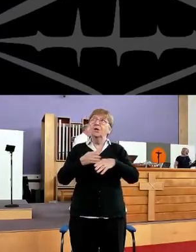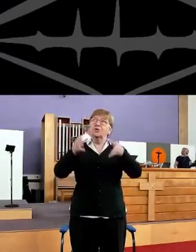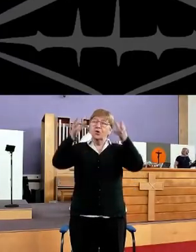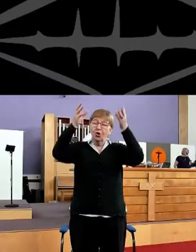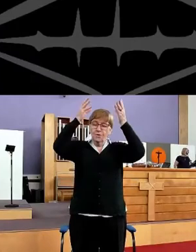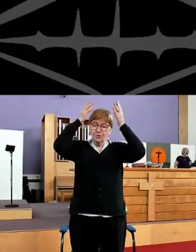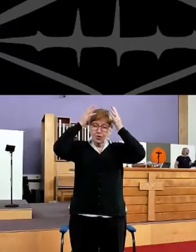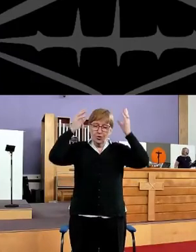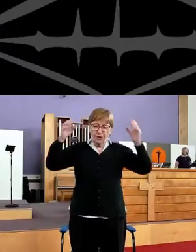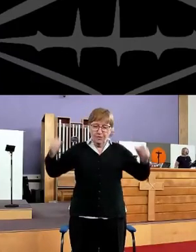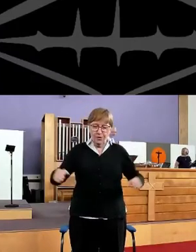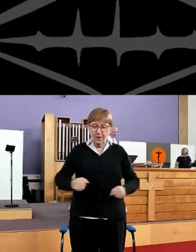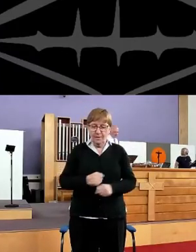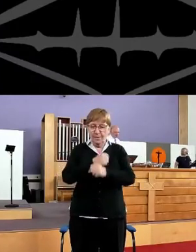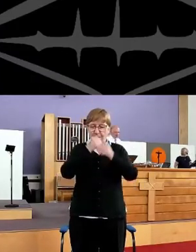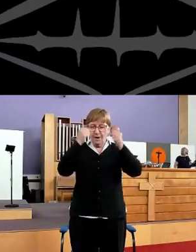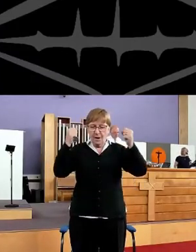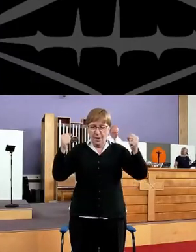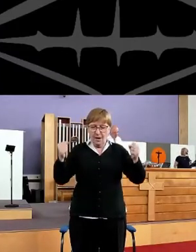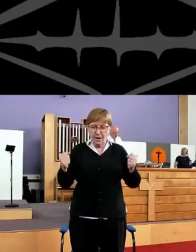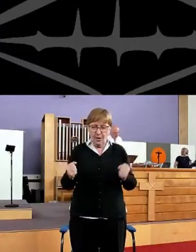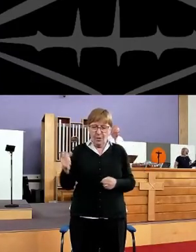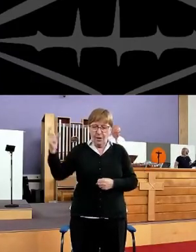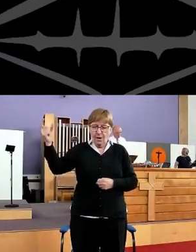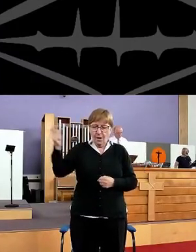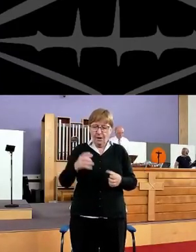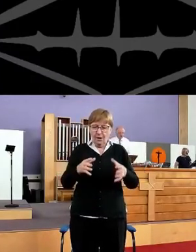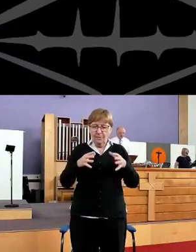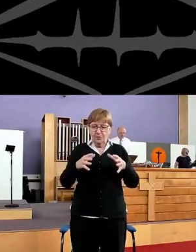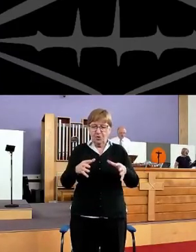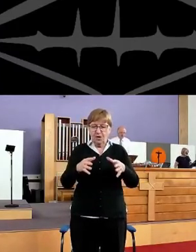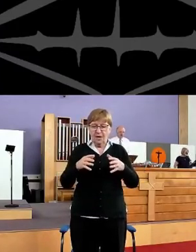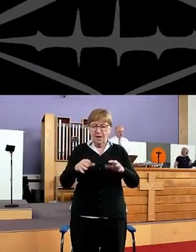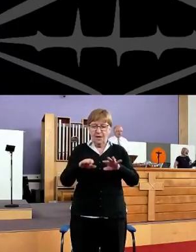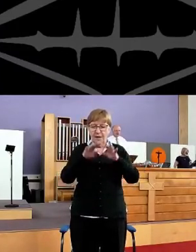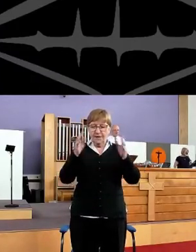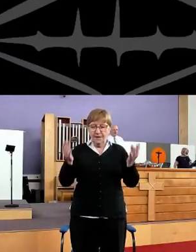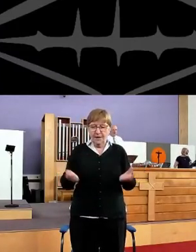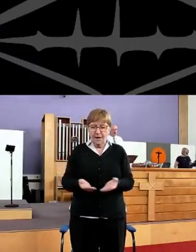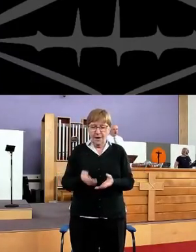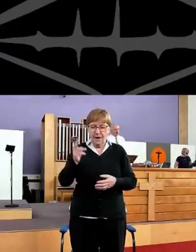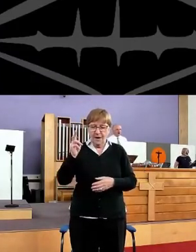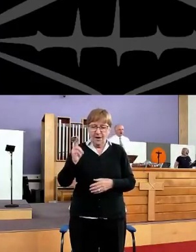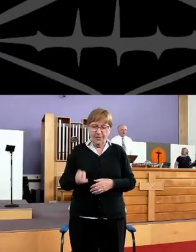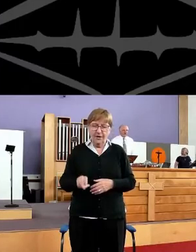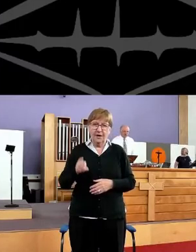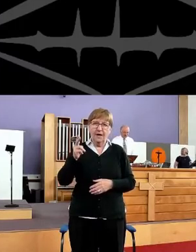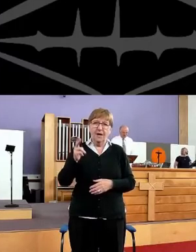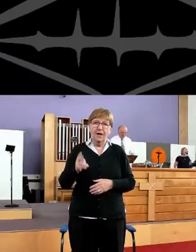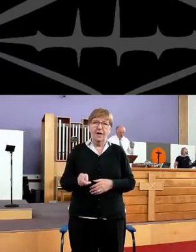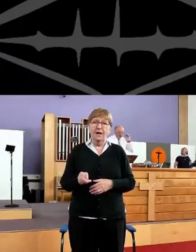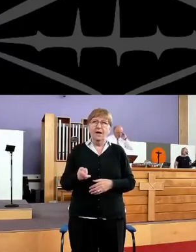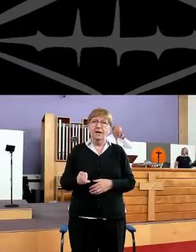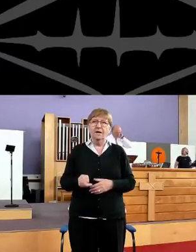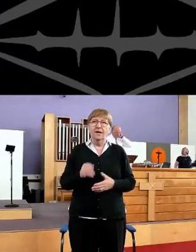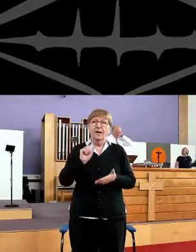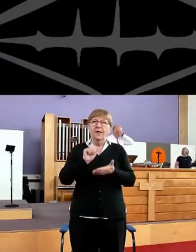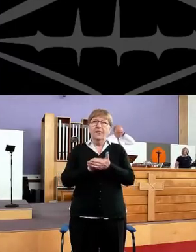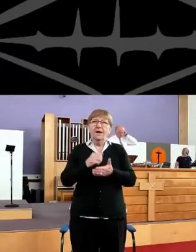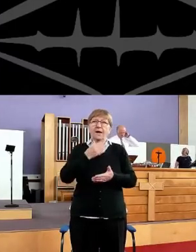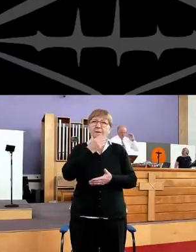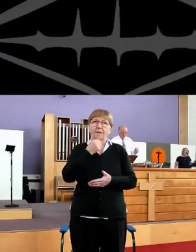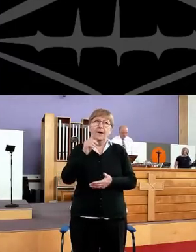words, the solid power, who don't shake the earl again,